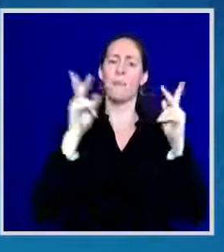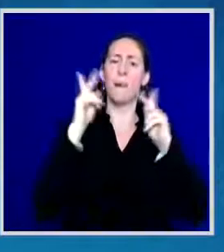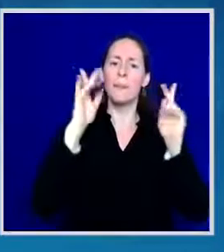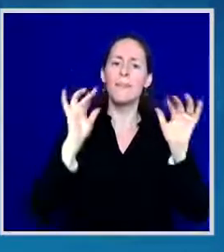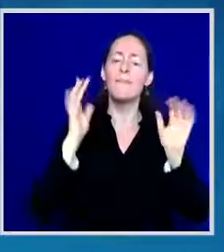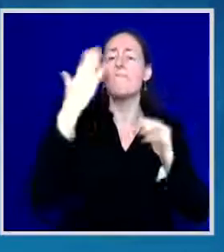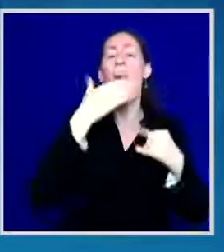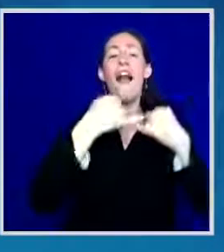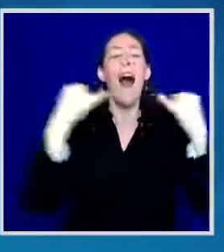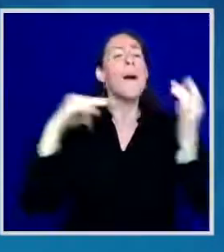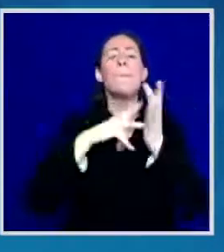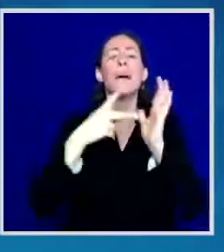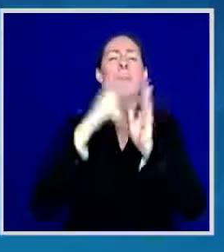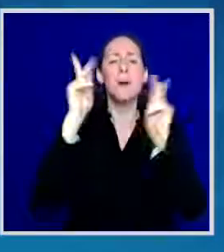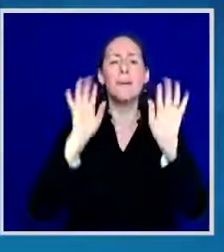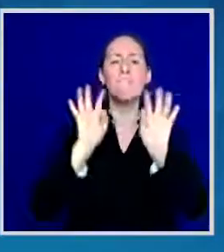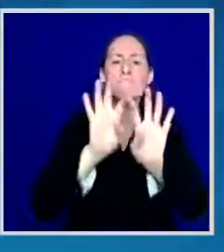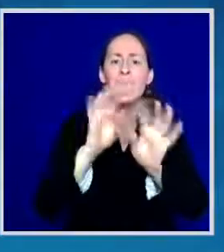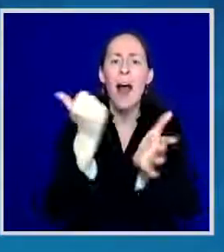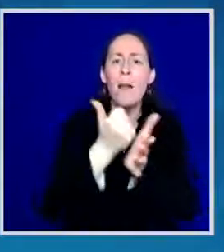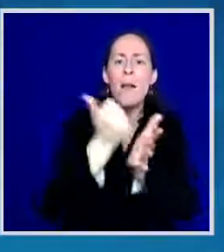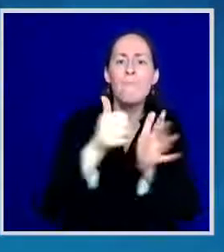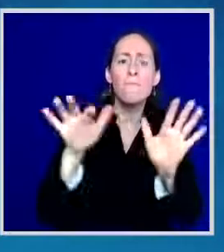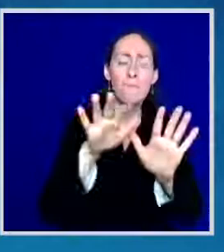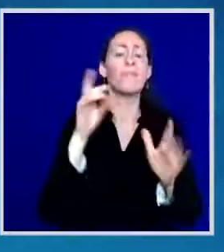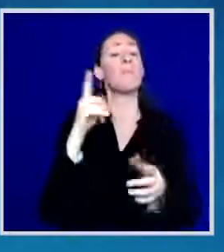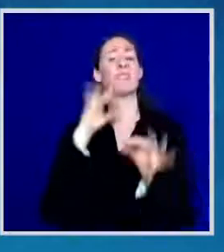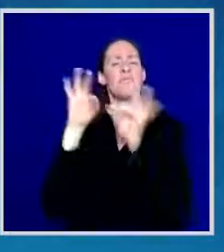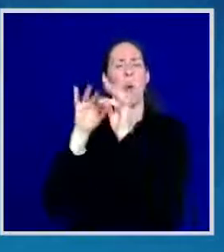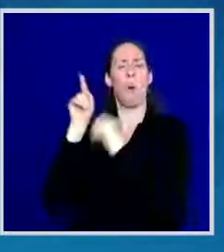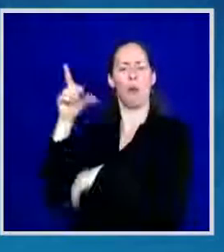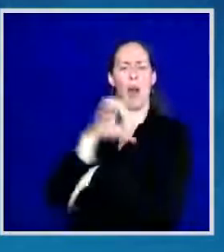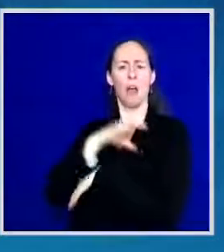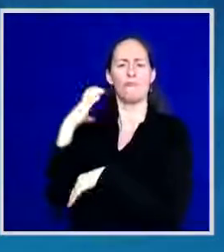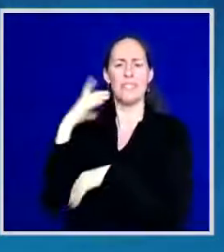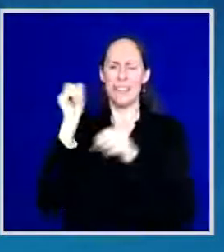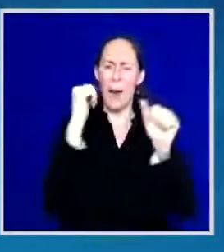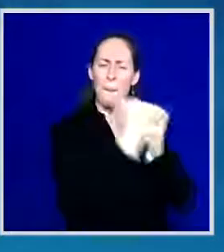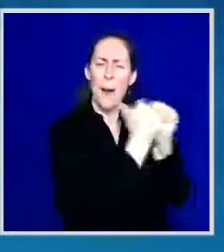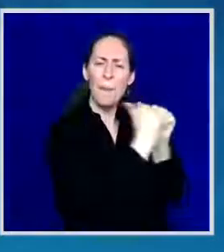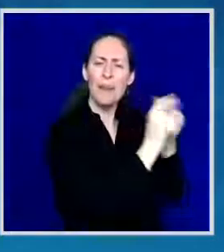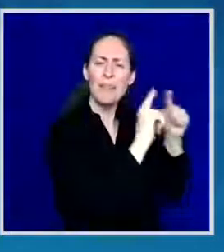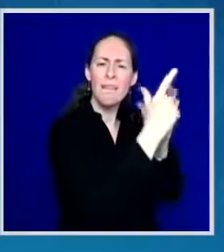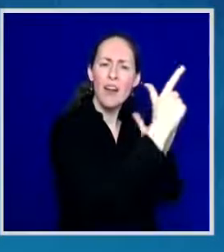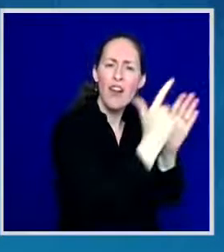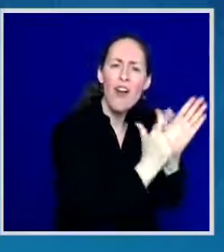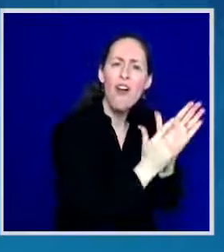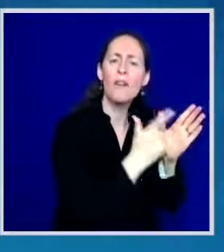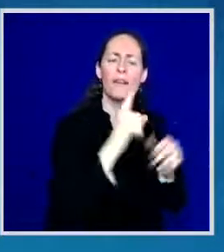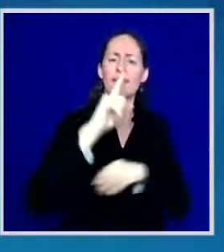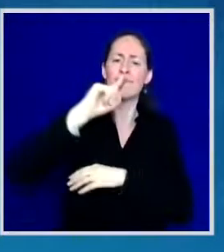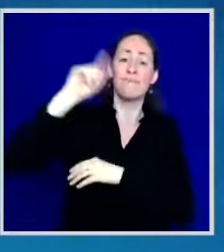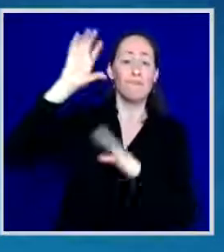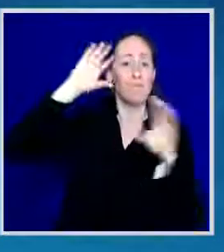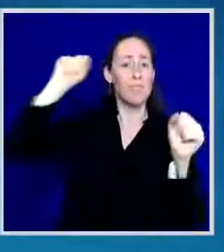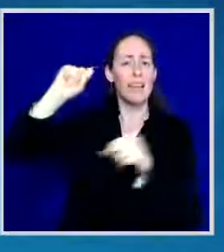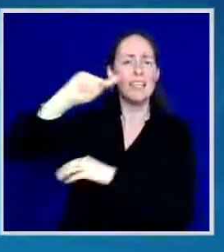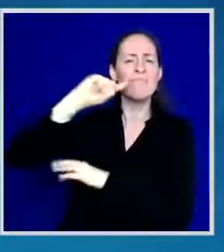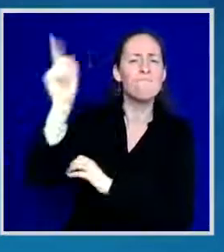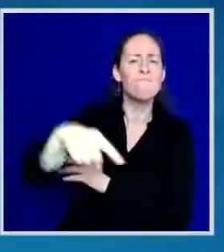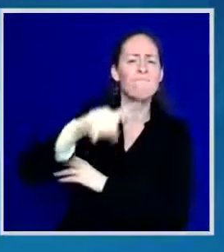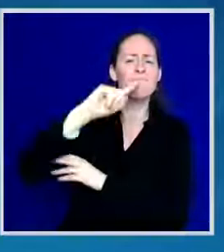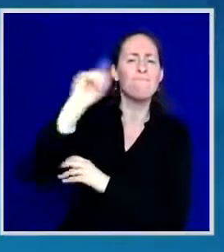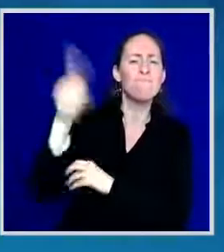big laws in Congress. We can issue orders direct executive orders from the White House. But in the